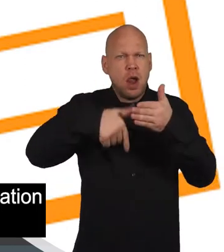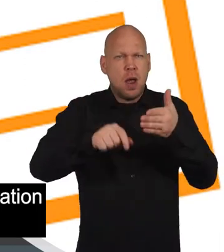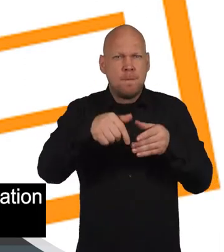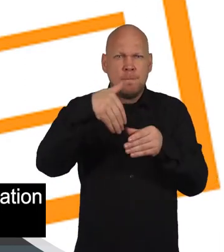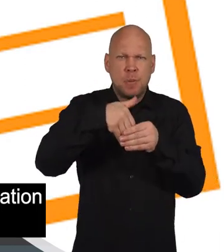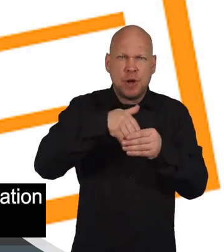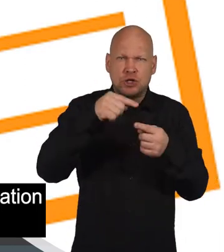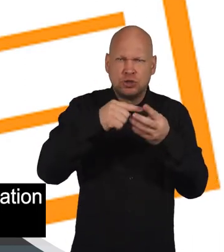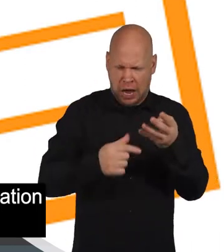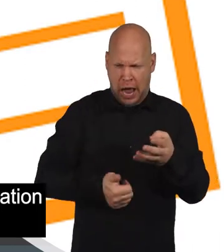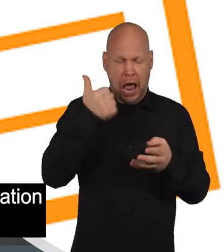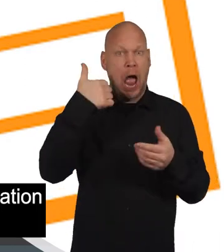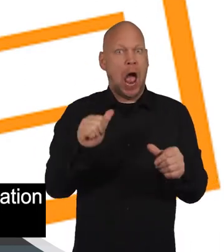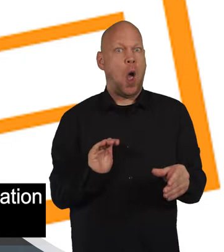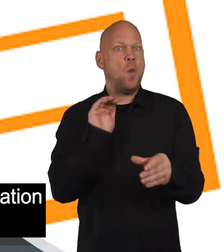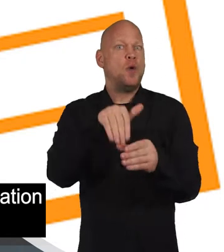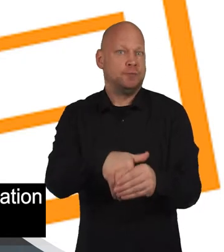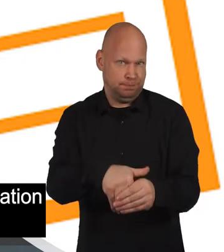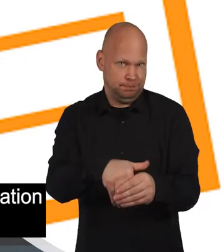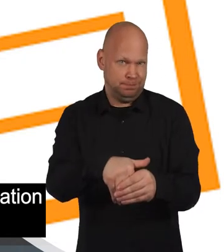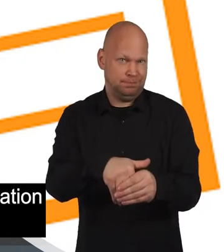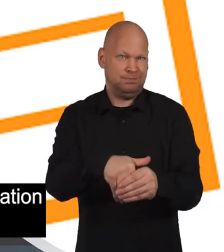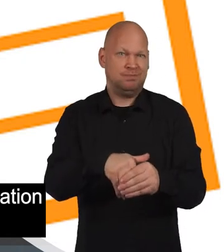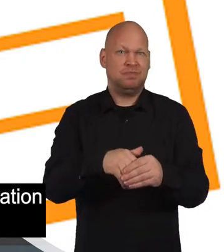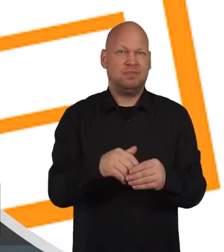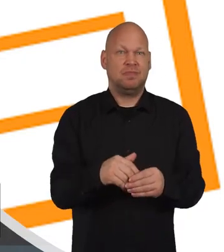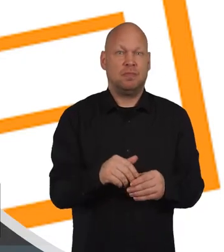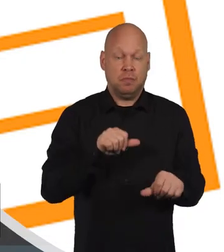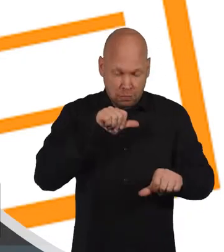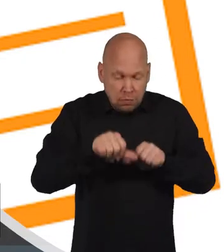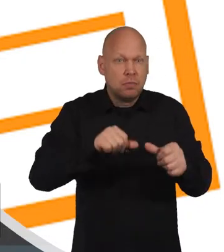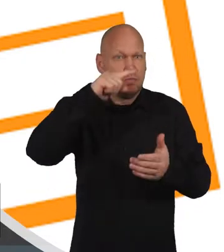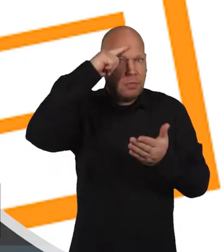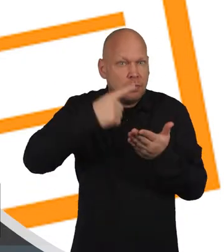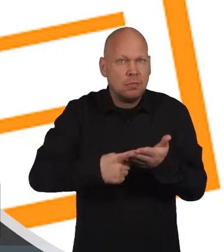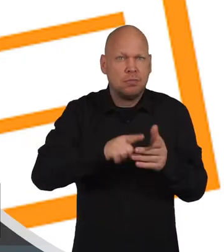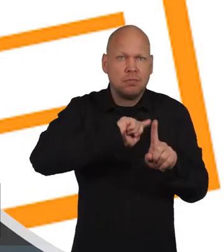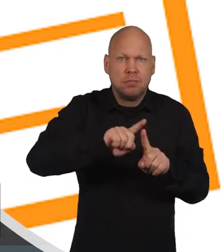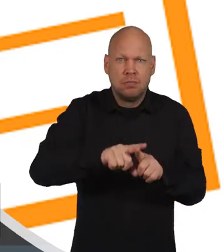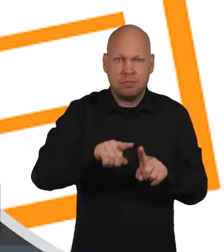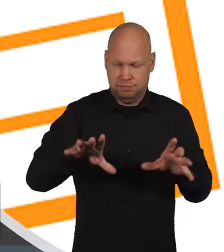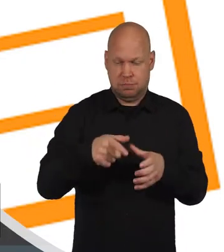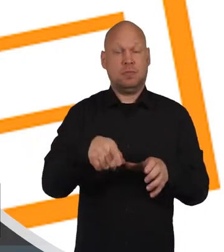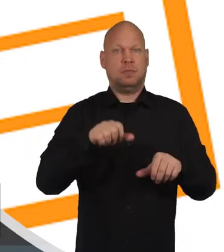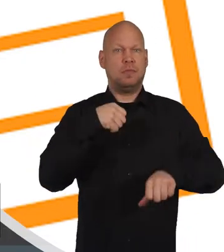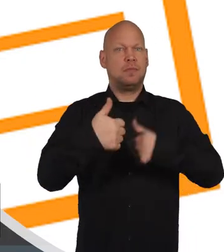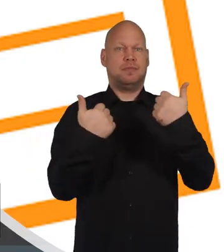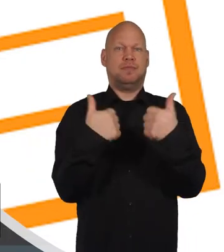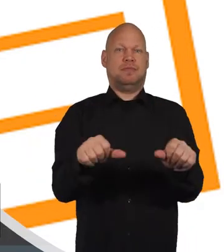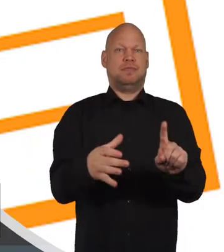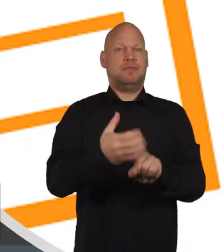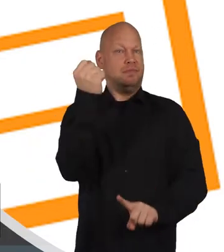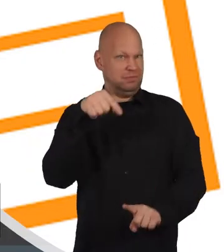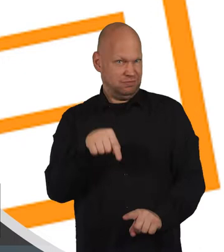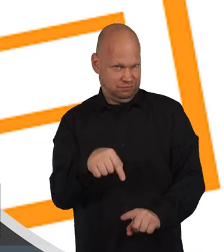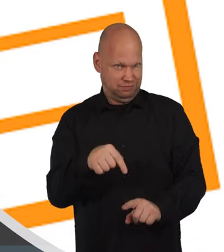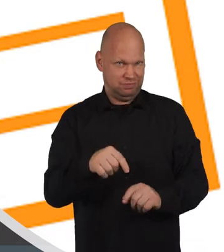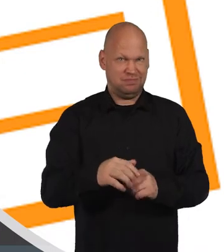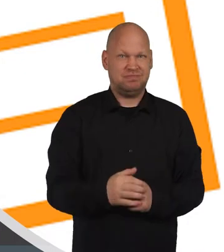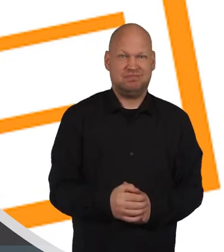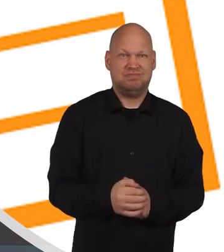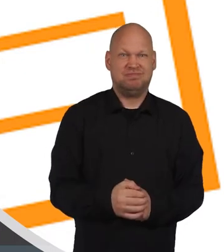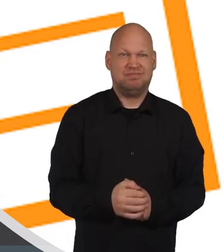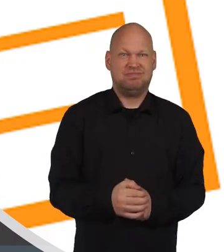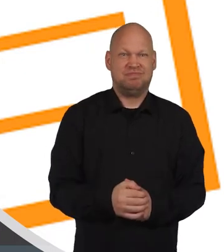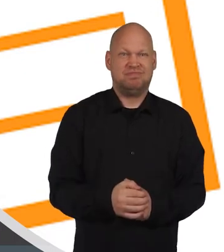about how to make a participation request, including how to take part in the process or discussion that's set up as a result of making one.